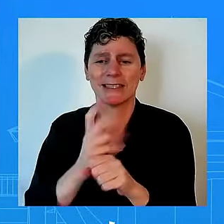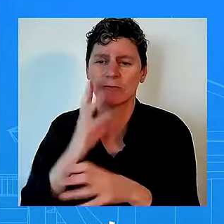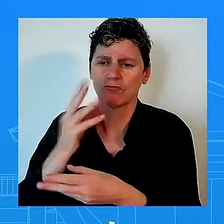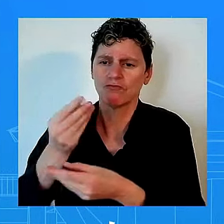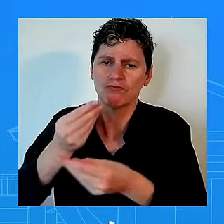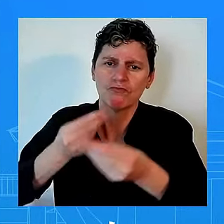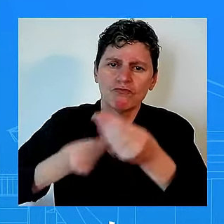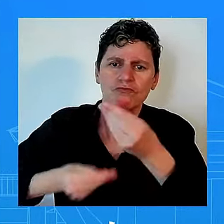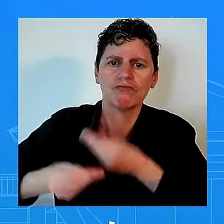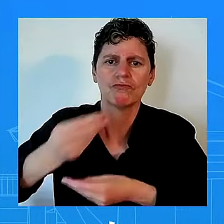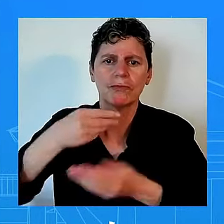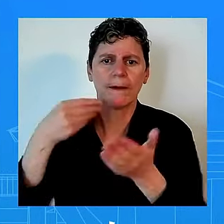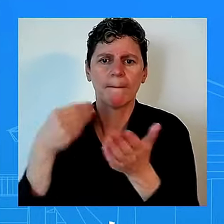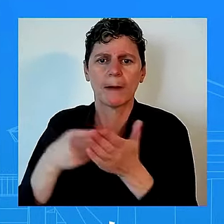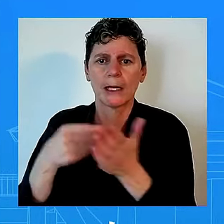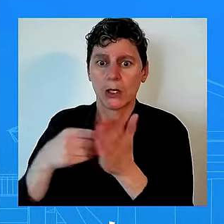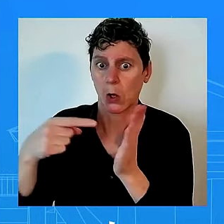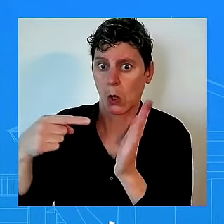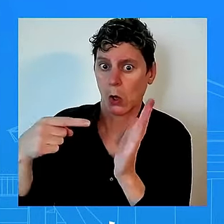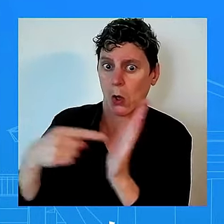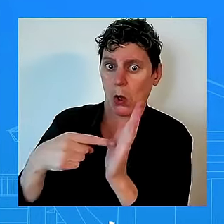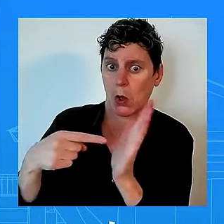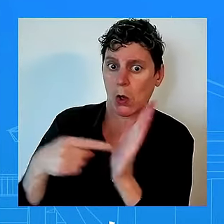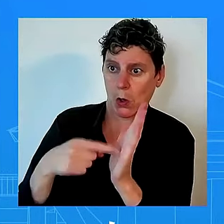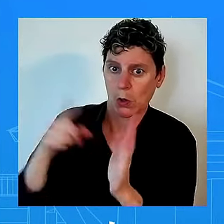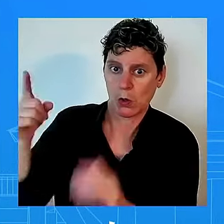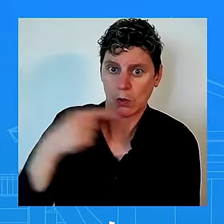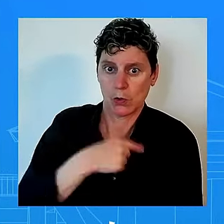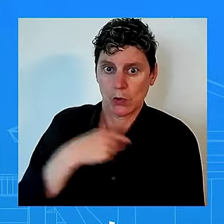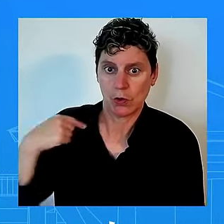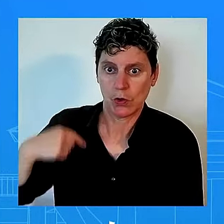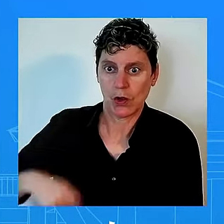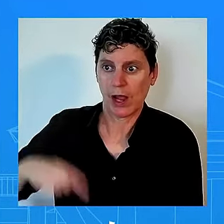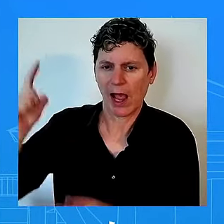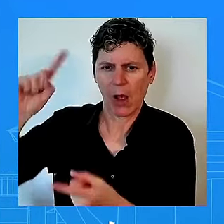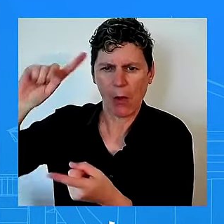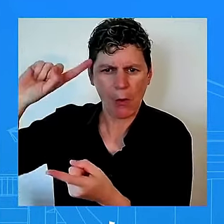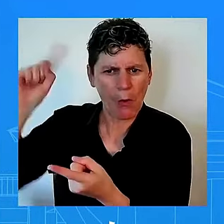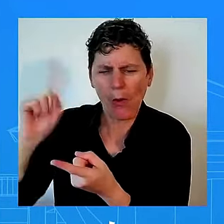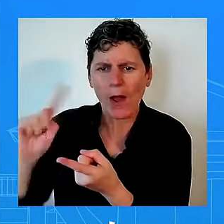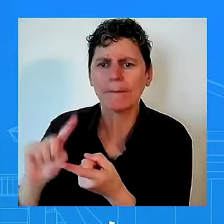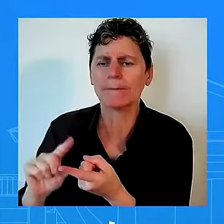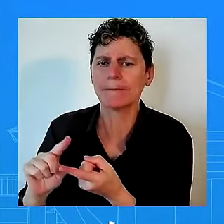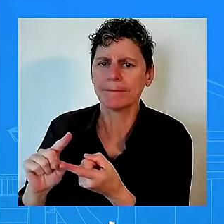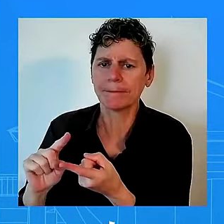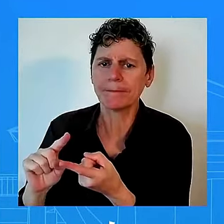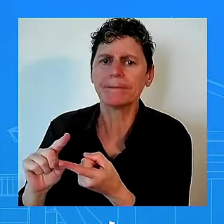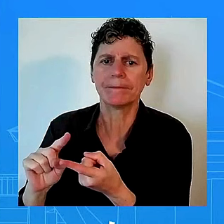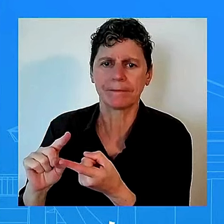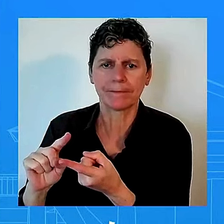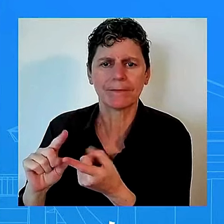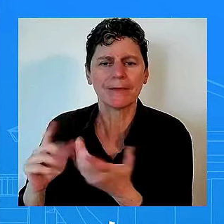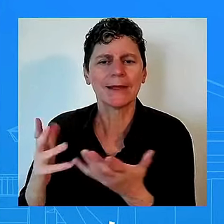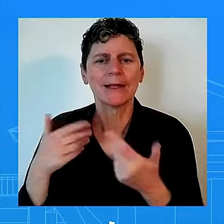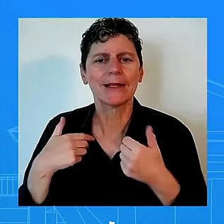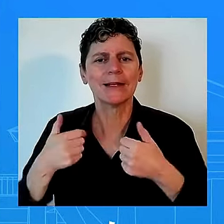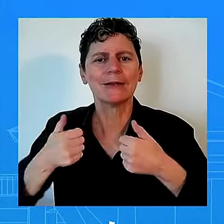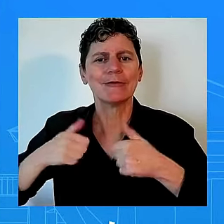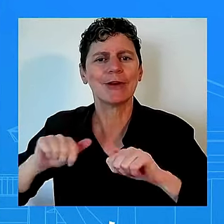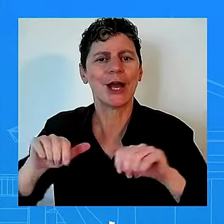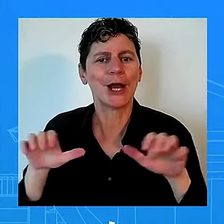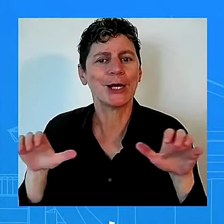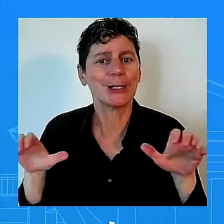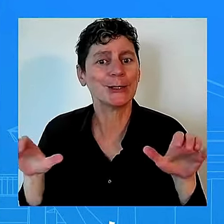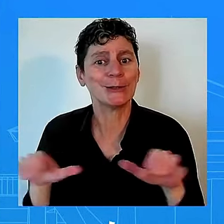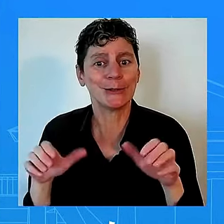uh and so what we're trying to do is eliminate china's unfair practices and we've seen the results of that that